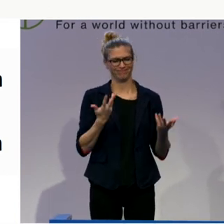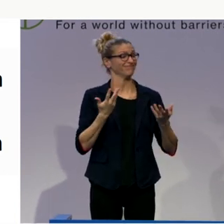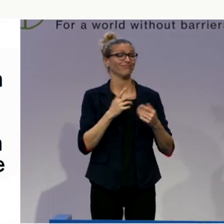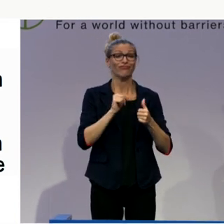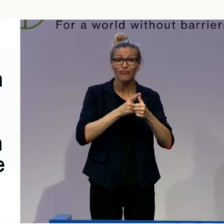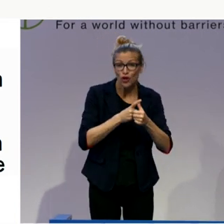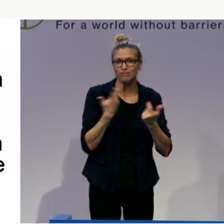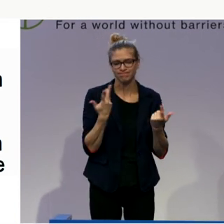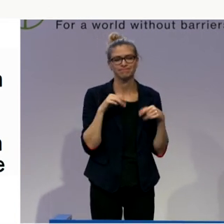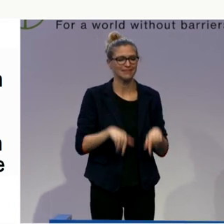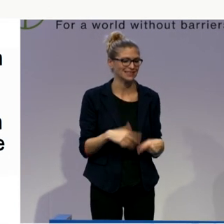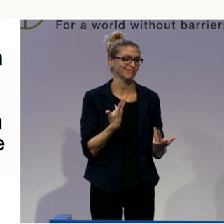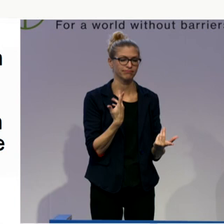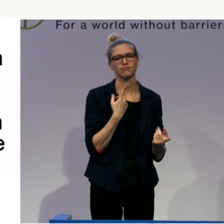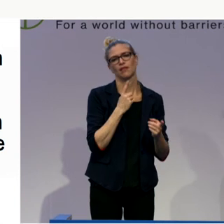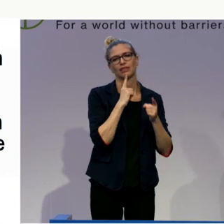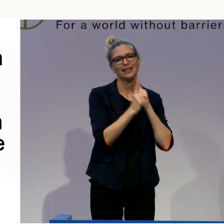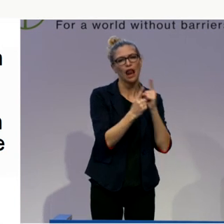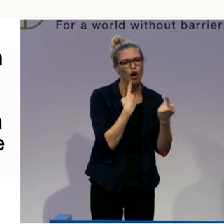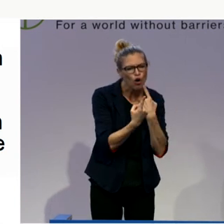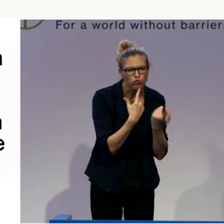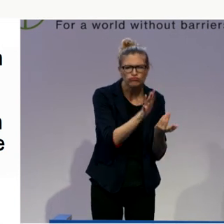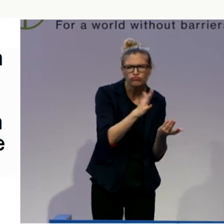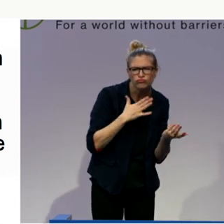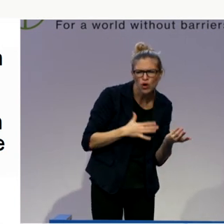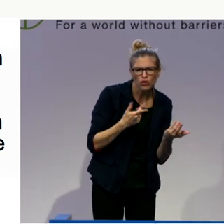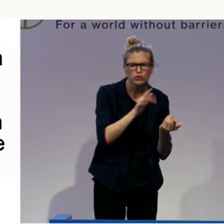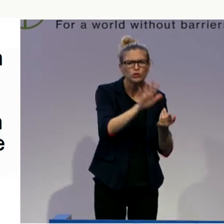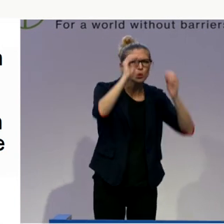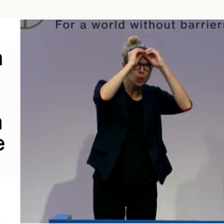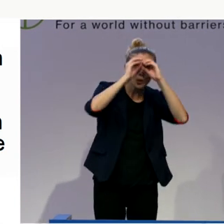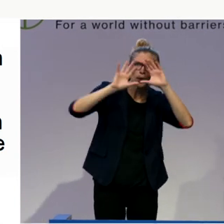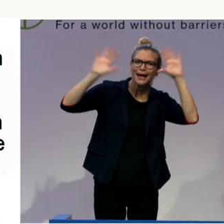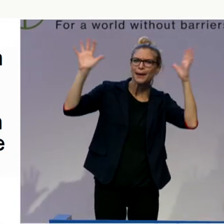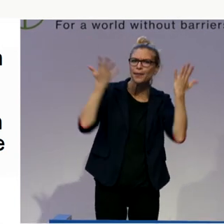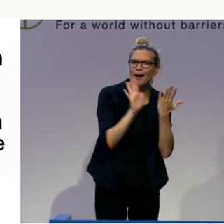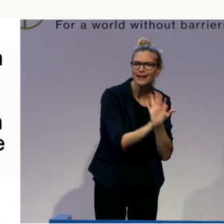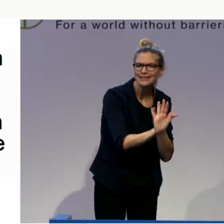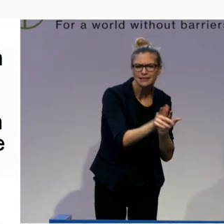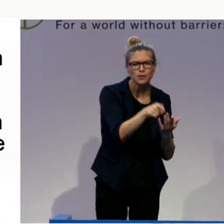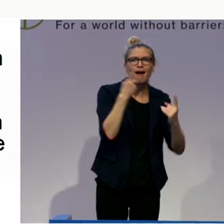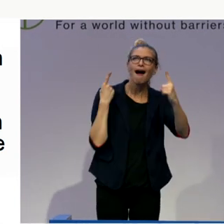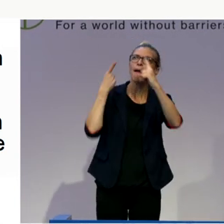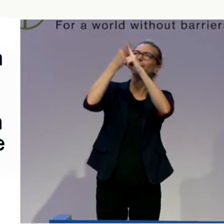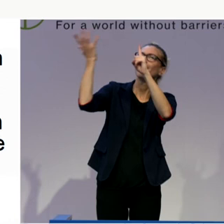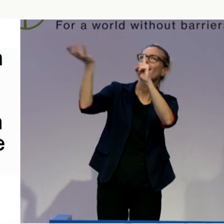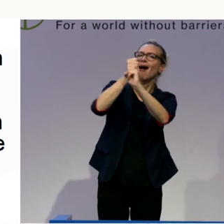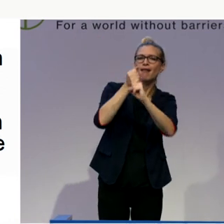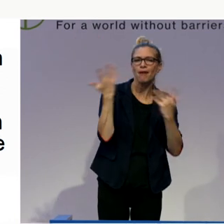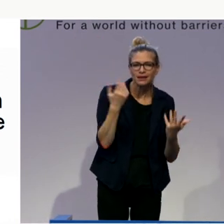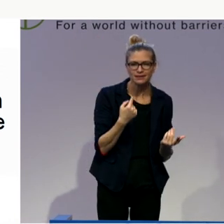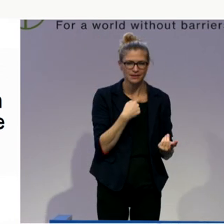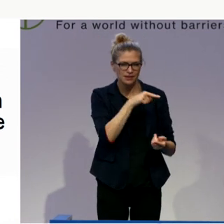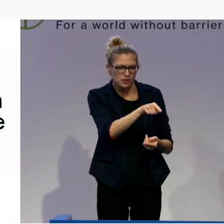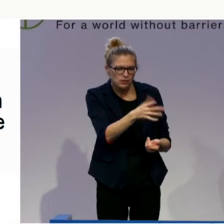are the dreams of that individual? What are his next goals? What are the work areas he wants